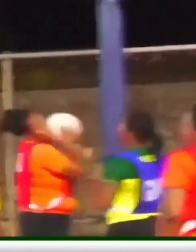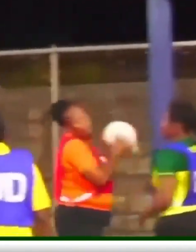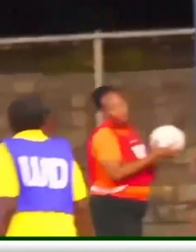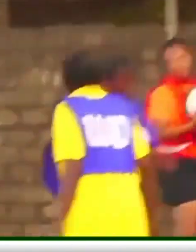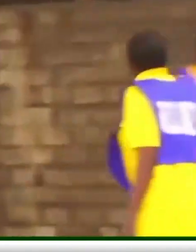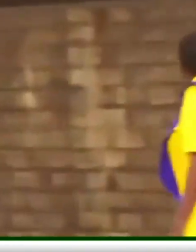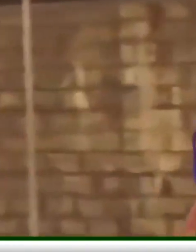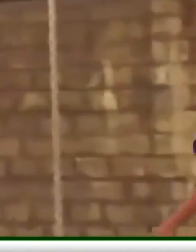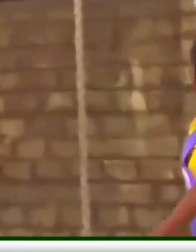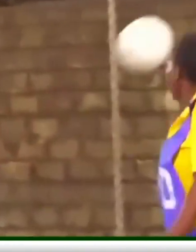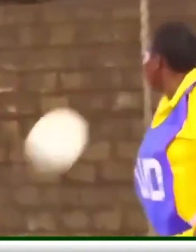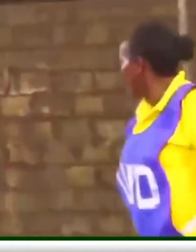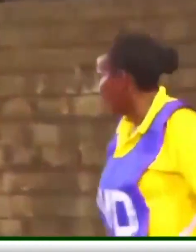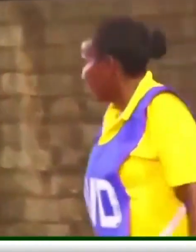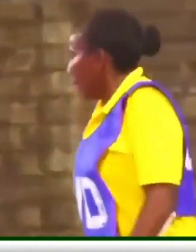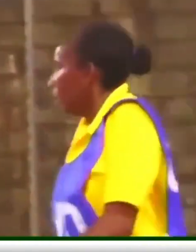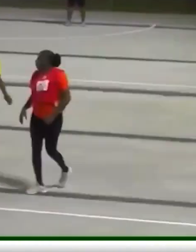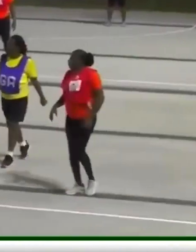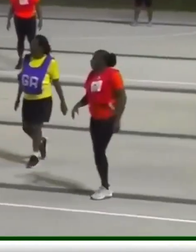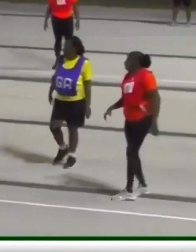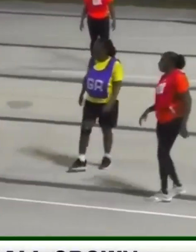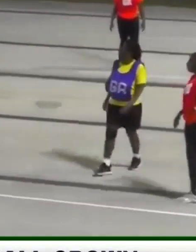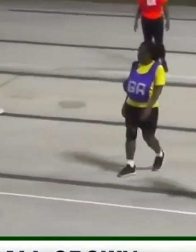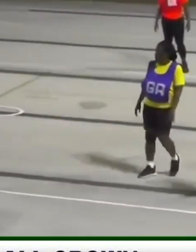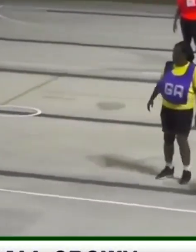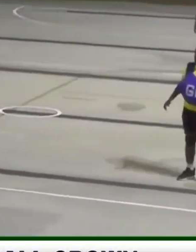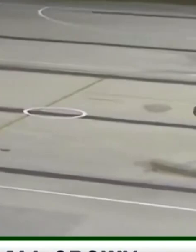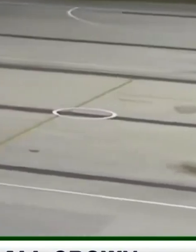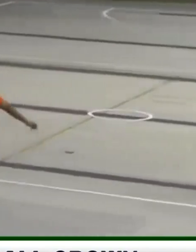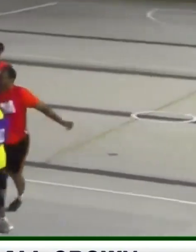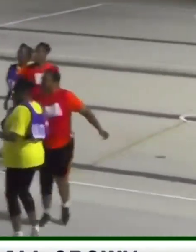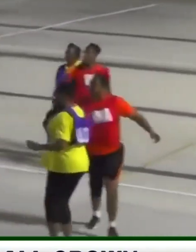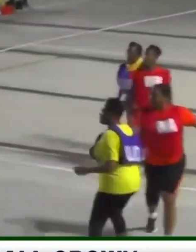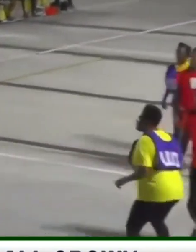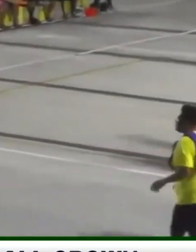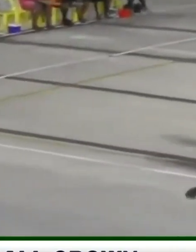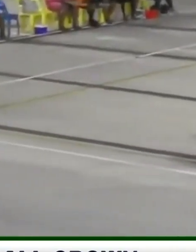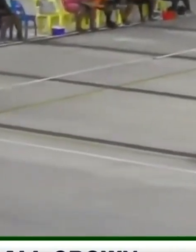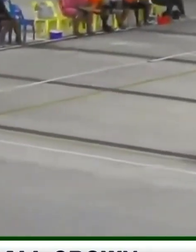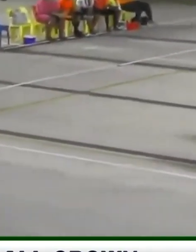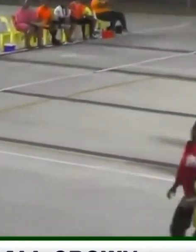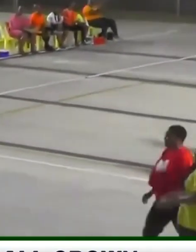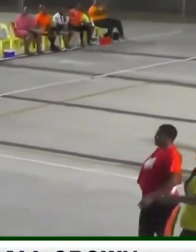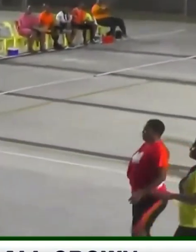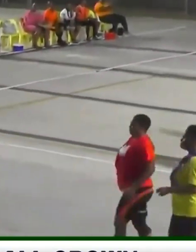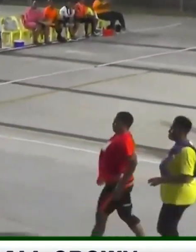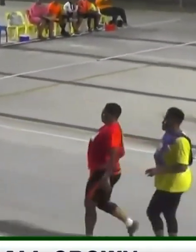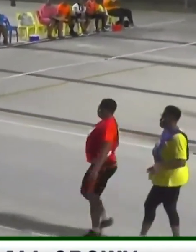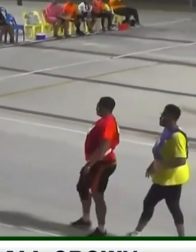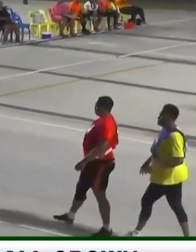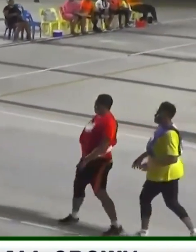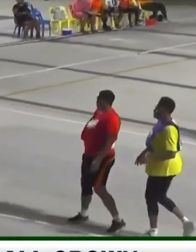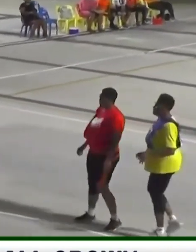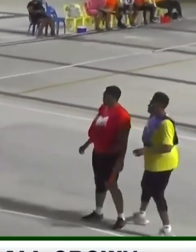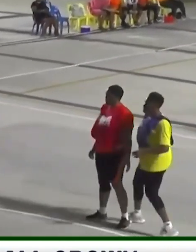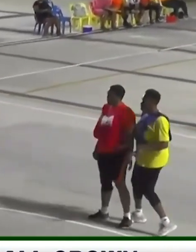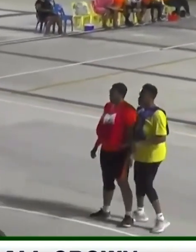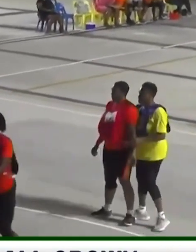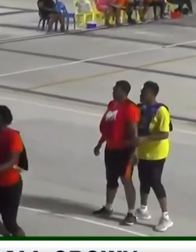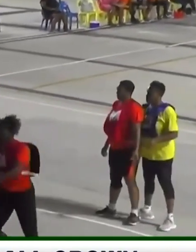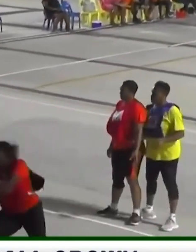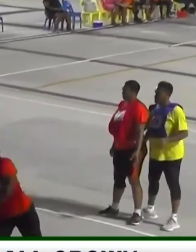offense. Change of ends. Bishop was using that long reach and height advantage to good effect.